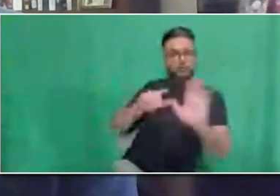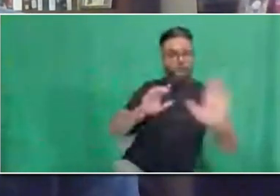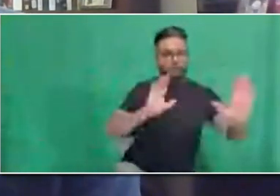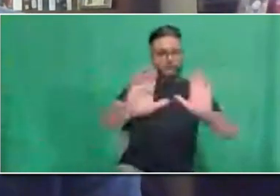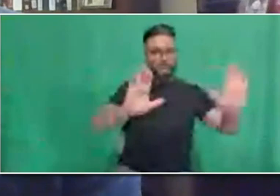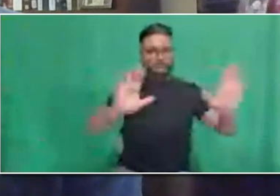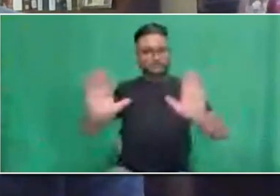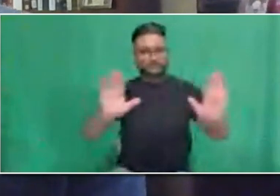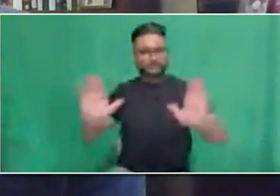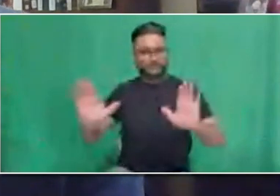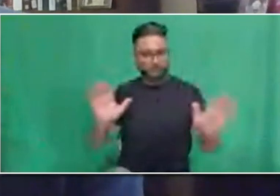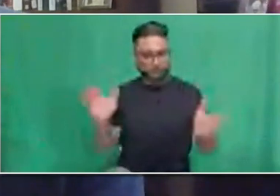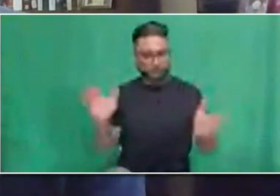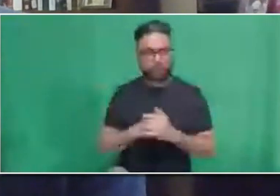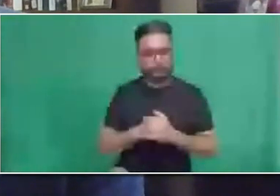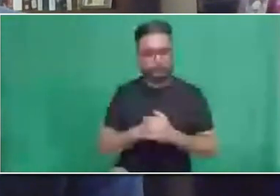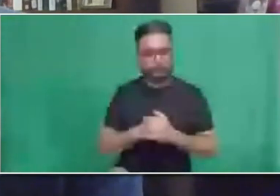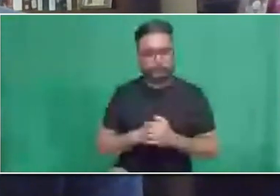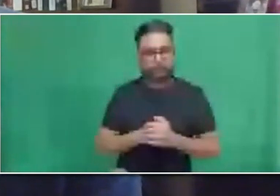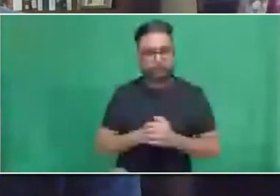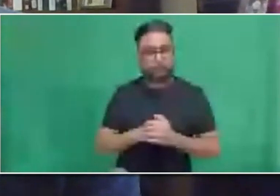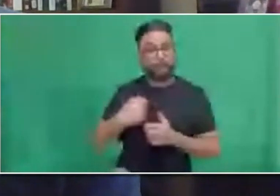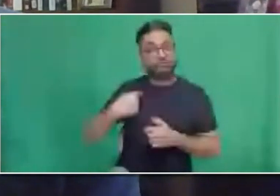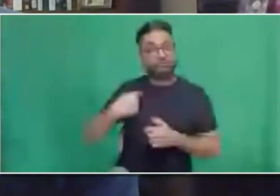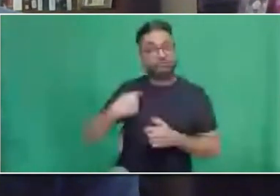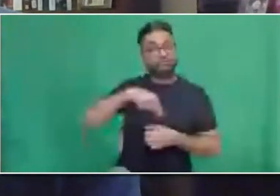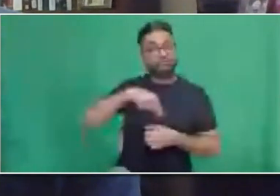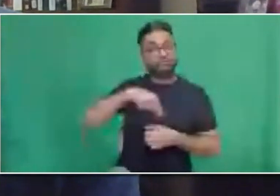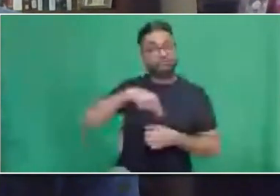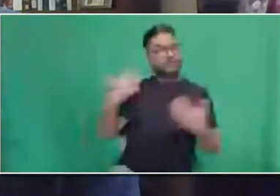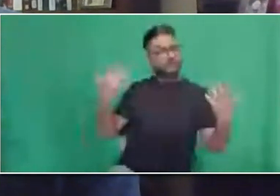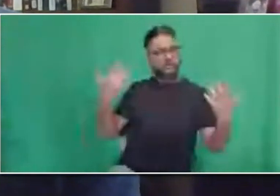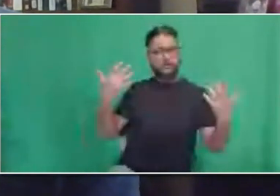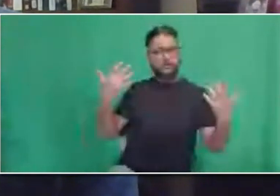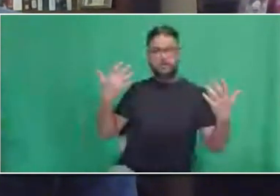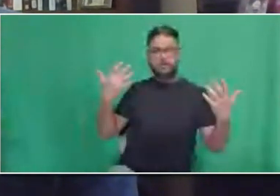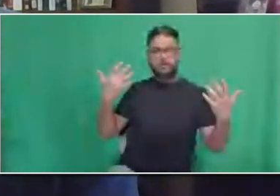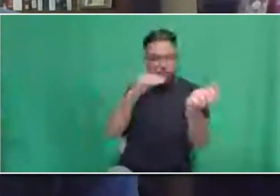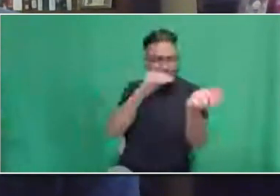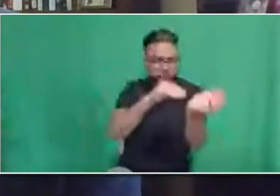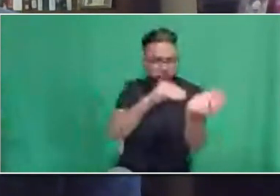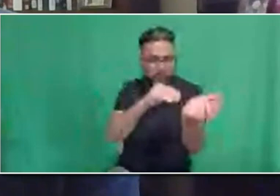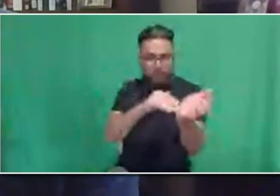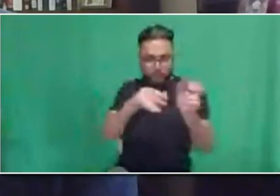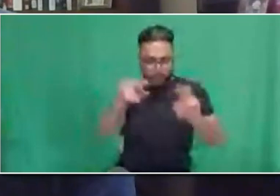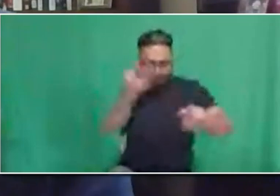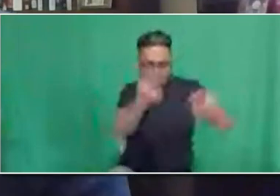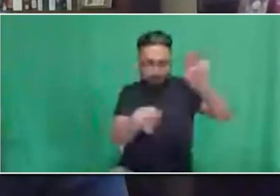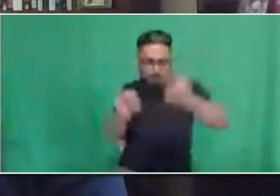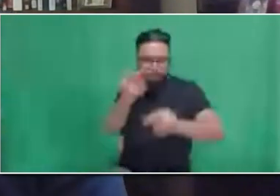at a third-party clinic. The assessment includes determination of any work restrictions if required.